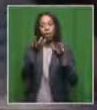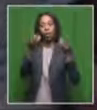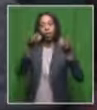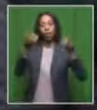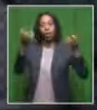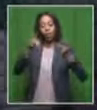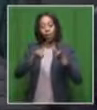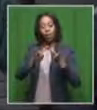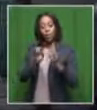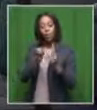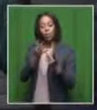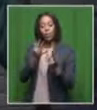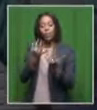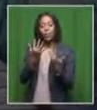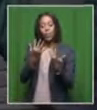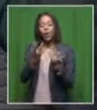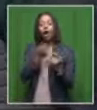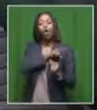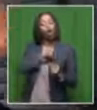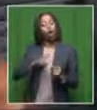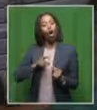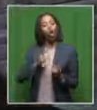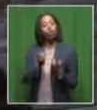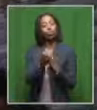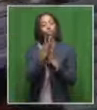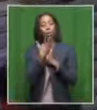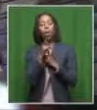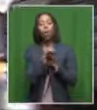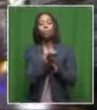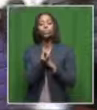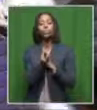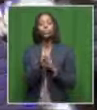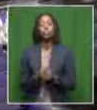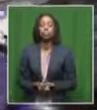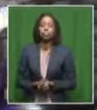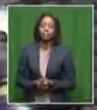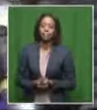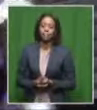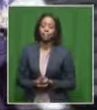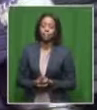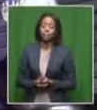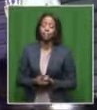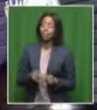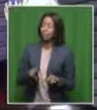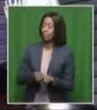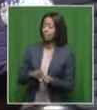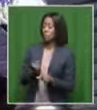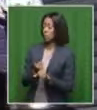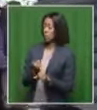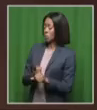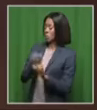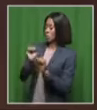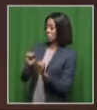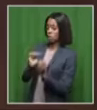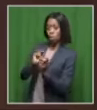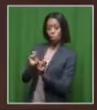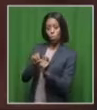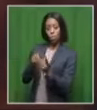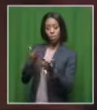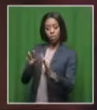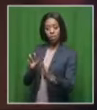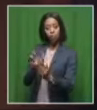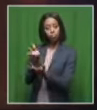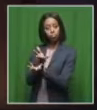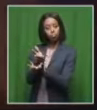exposure that is pretty dangerous. And you know, again, did you have opportunity to